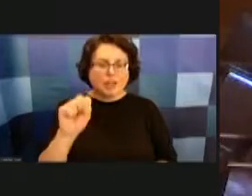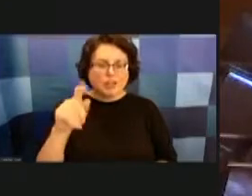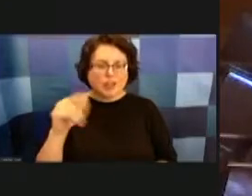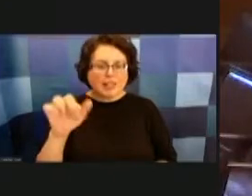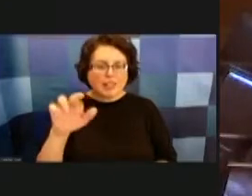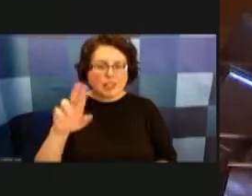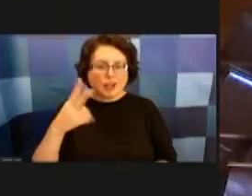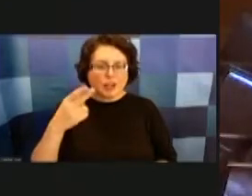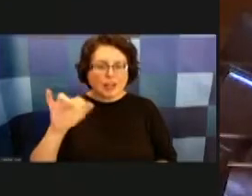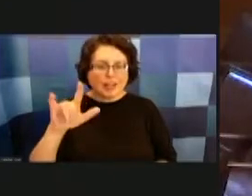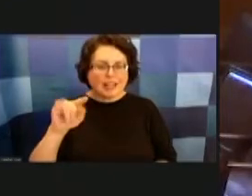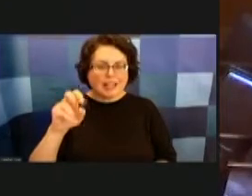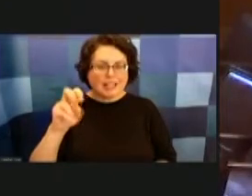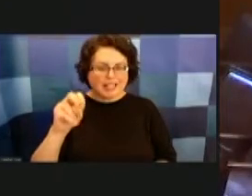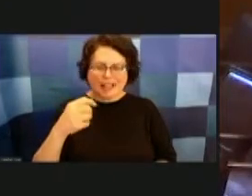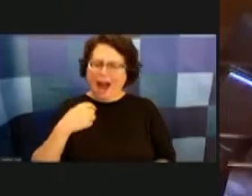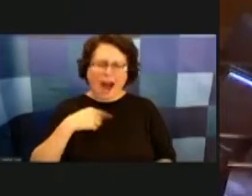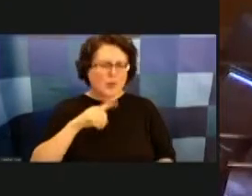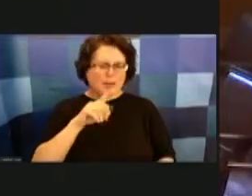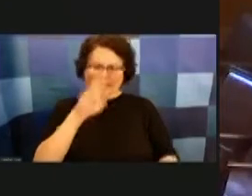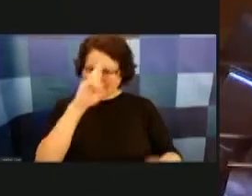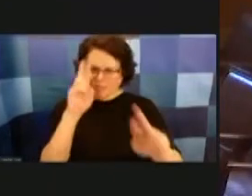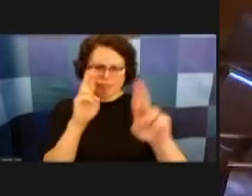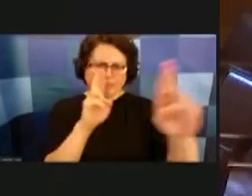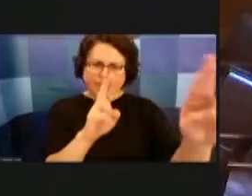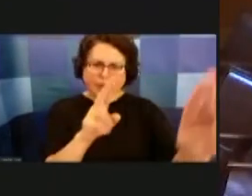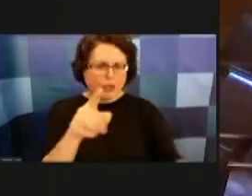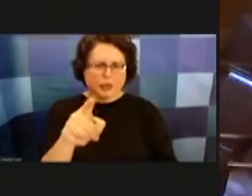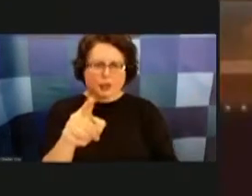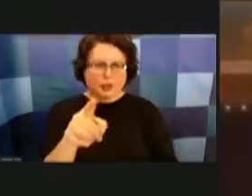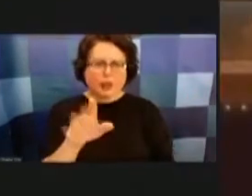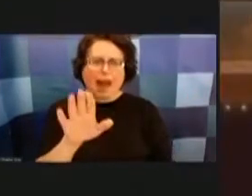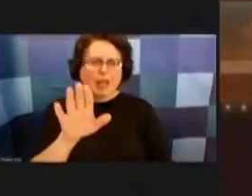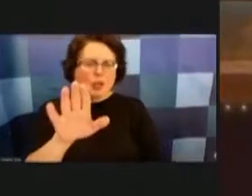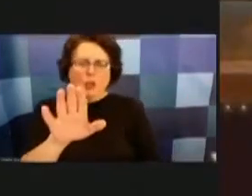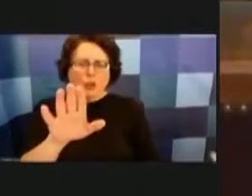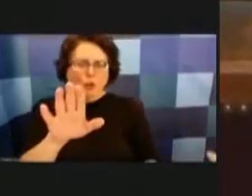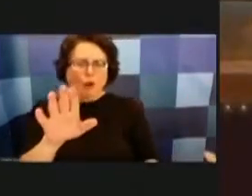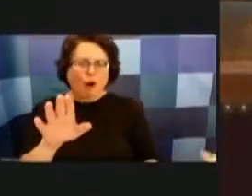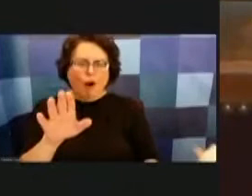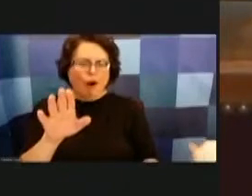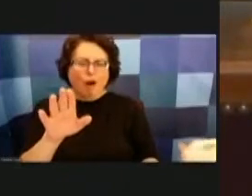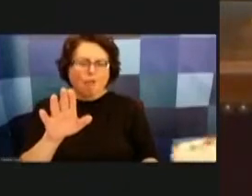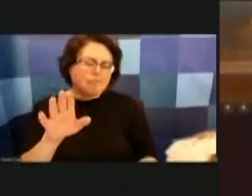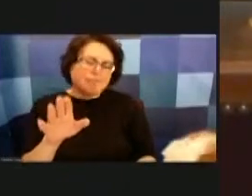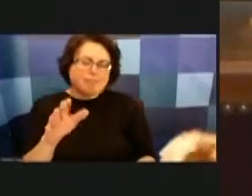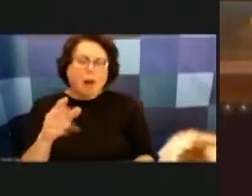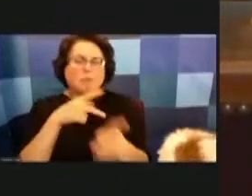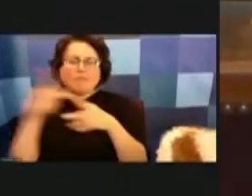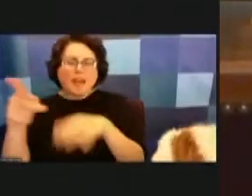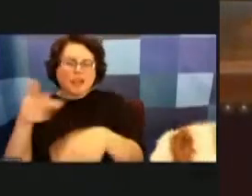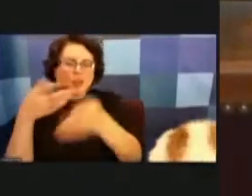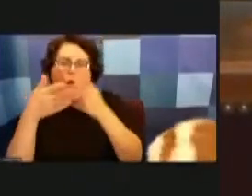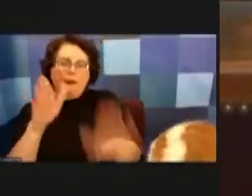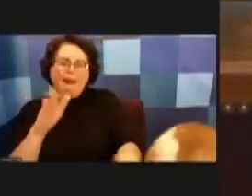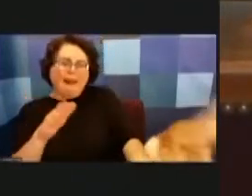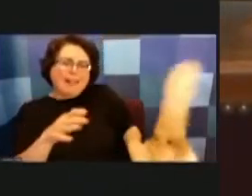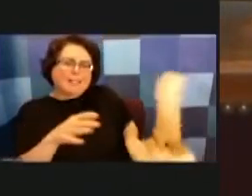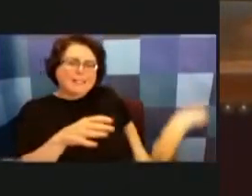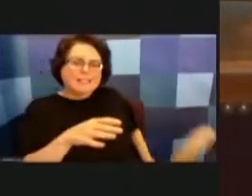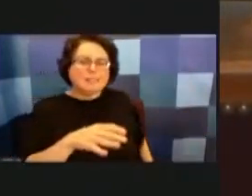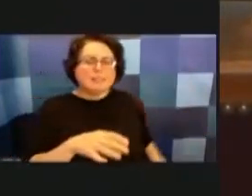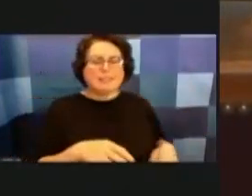of for you and for your insight and professionalism um i have i always